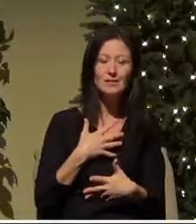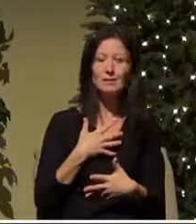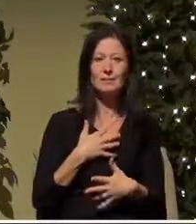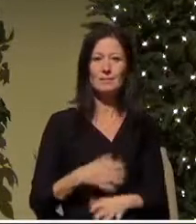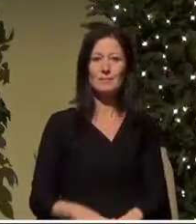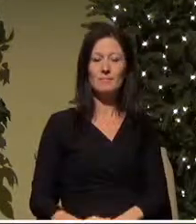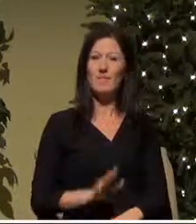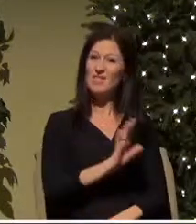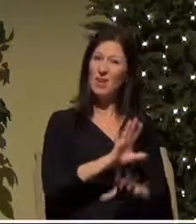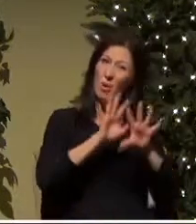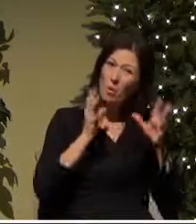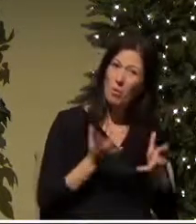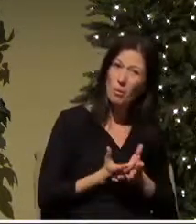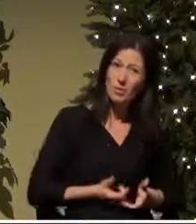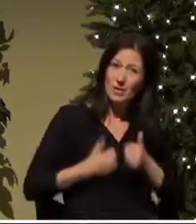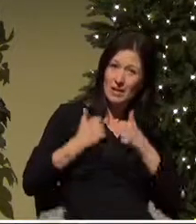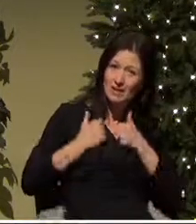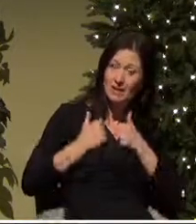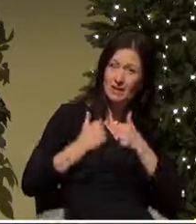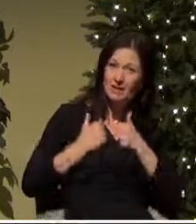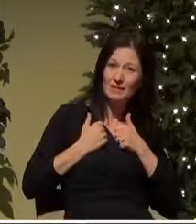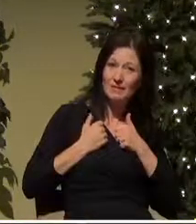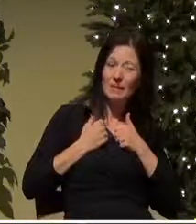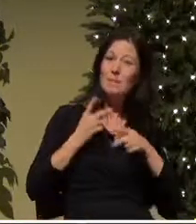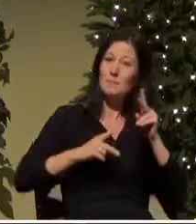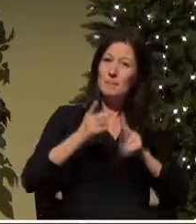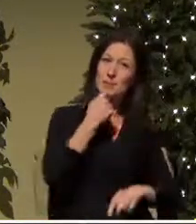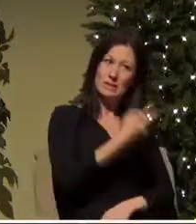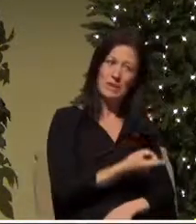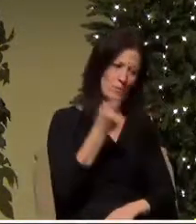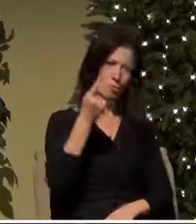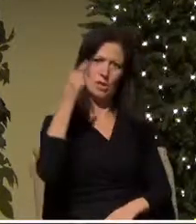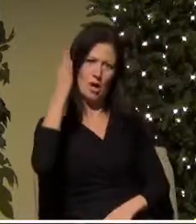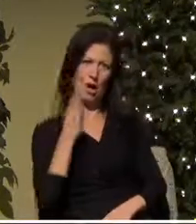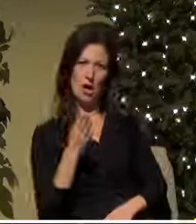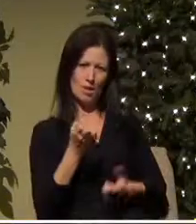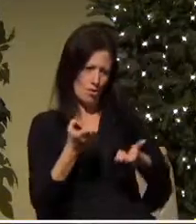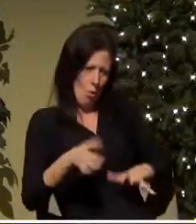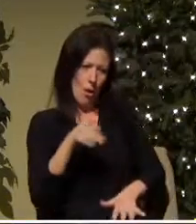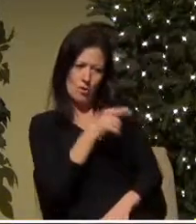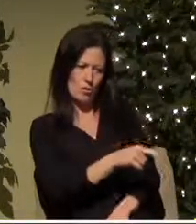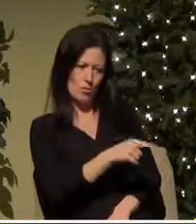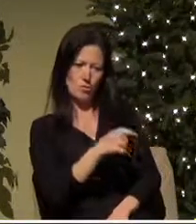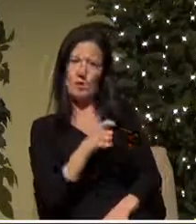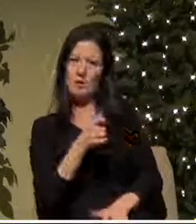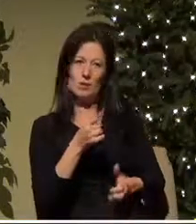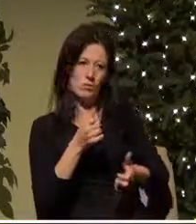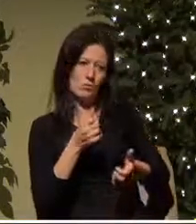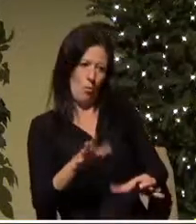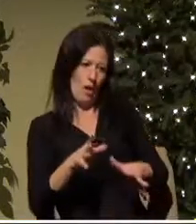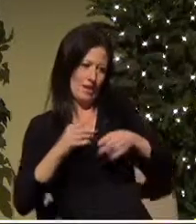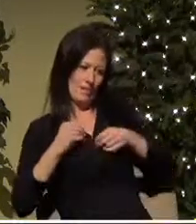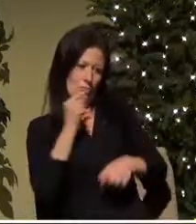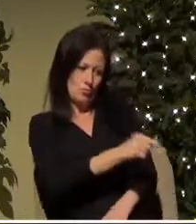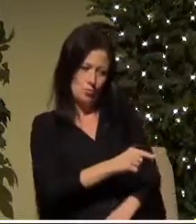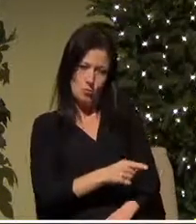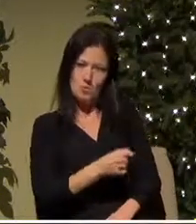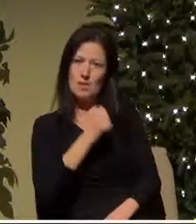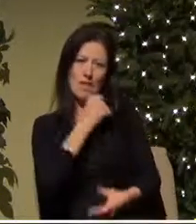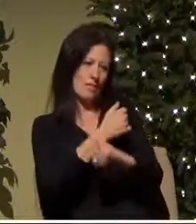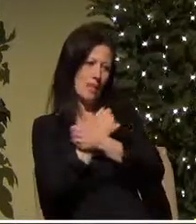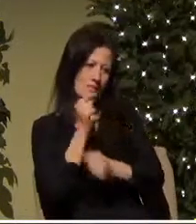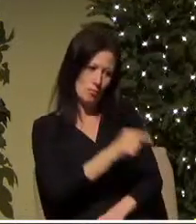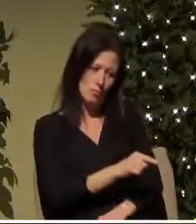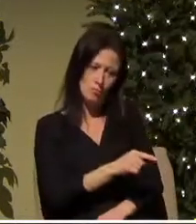told their whole lives that God doesn't want them God doesn't accept them God doesn't love them that they are the